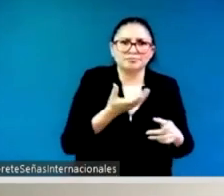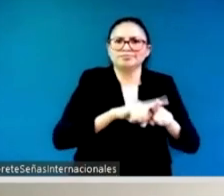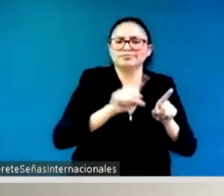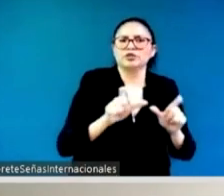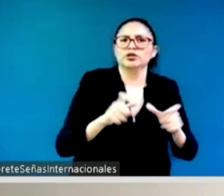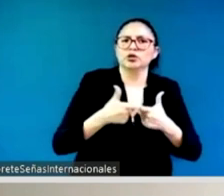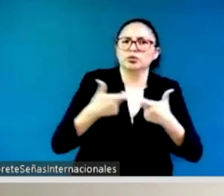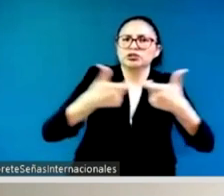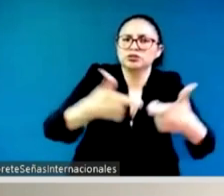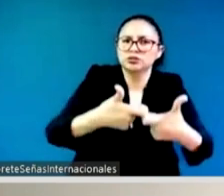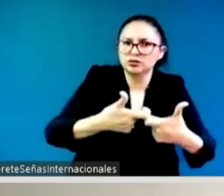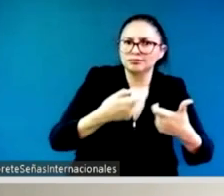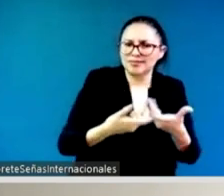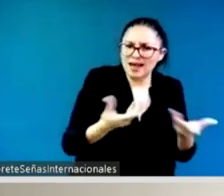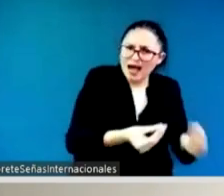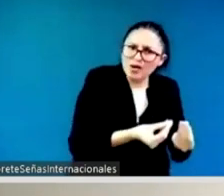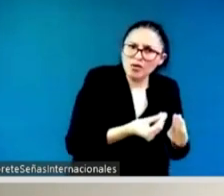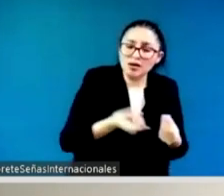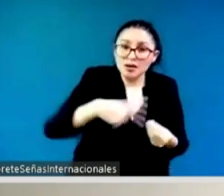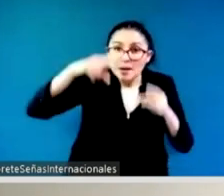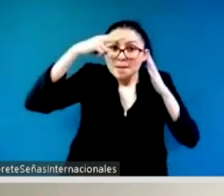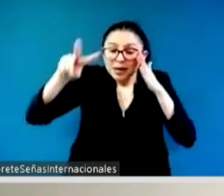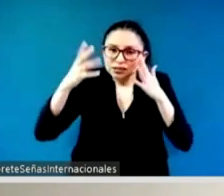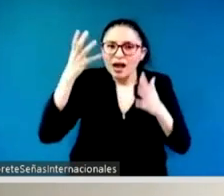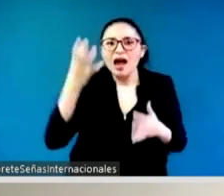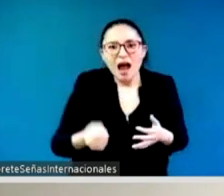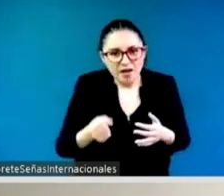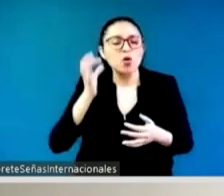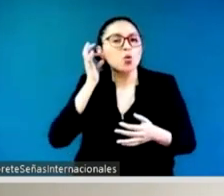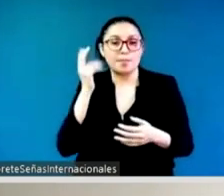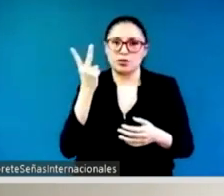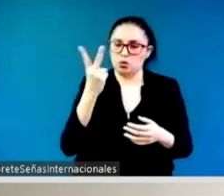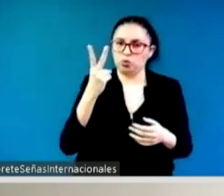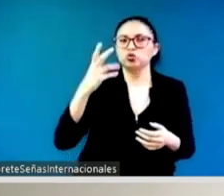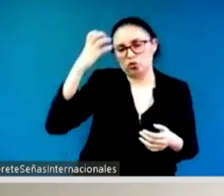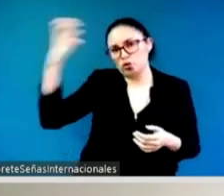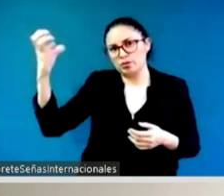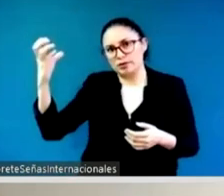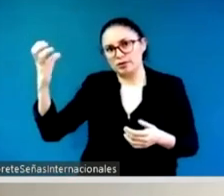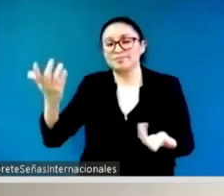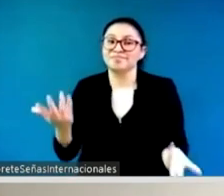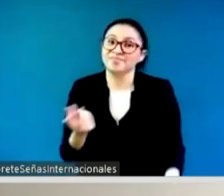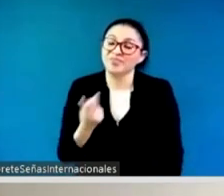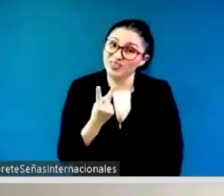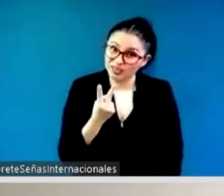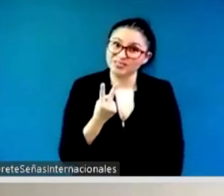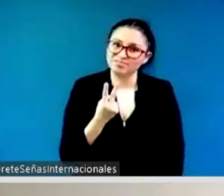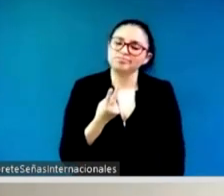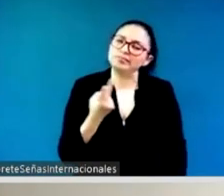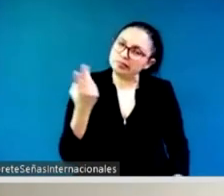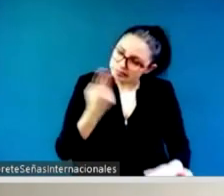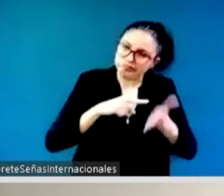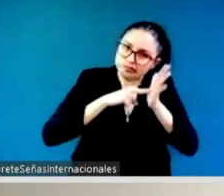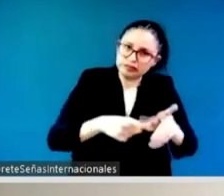and what we need one of of these governing a governor of sonora for example claudia pavlovich is the